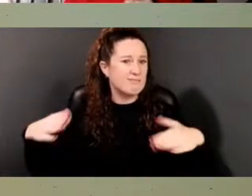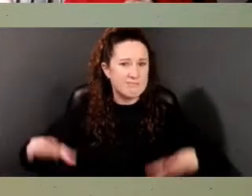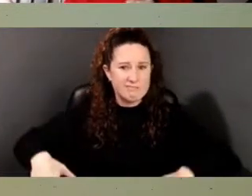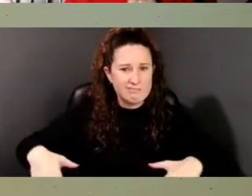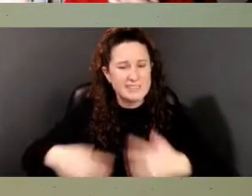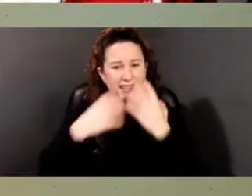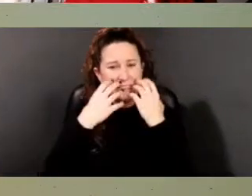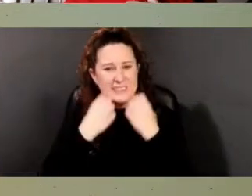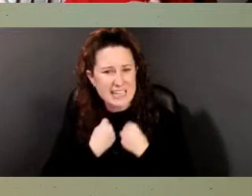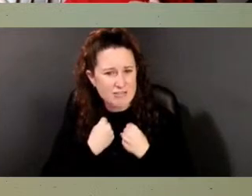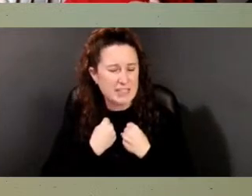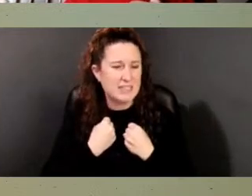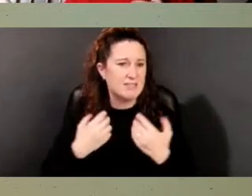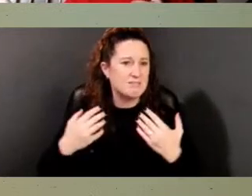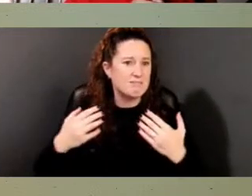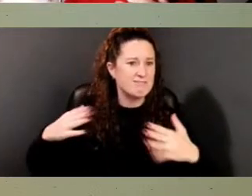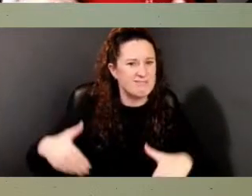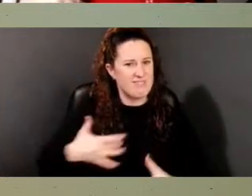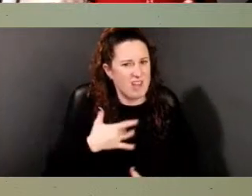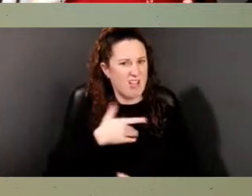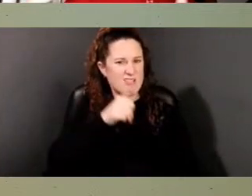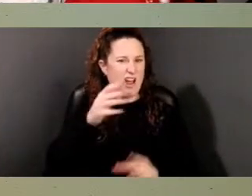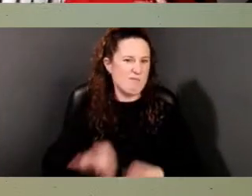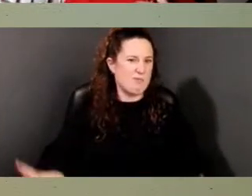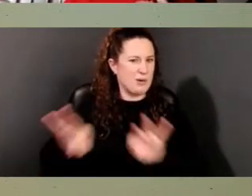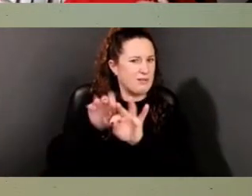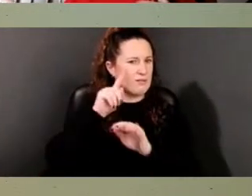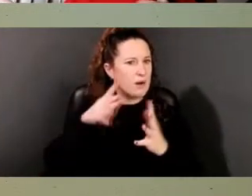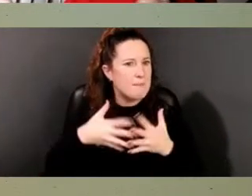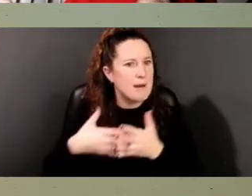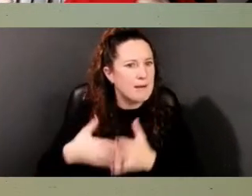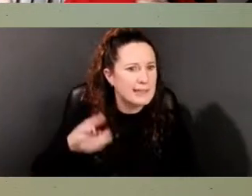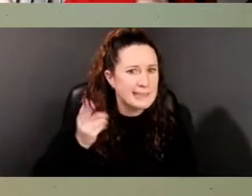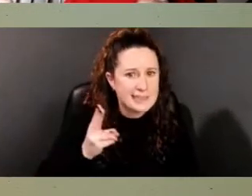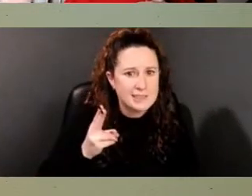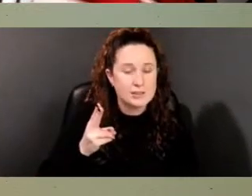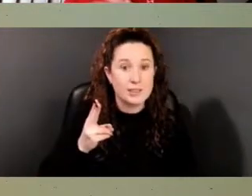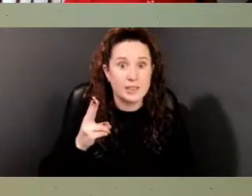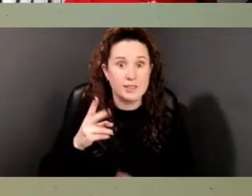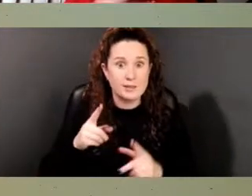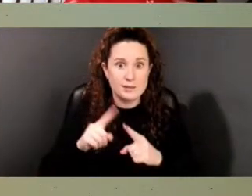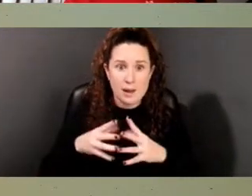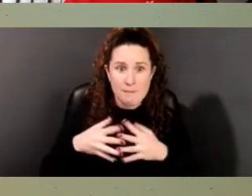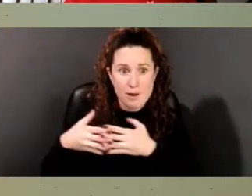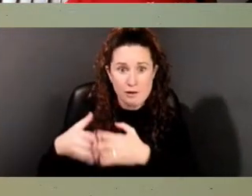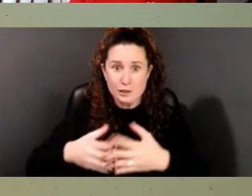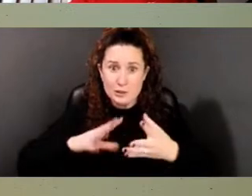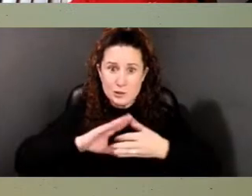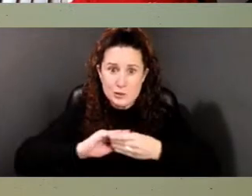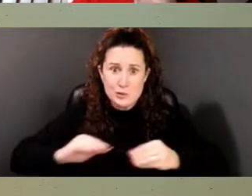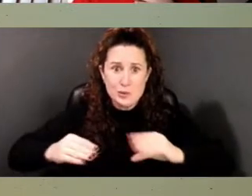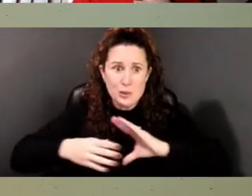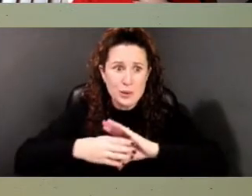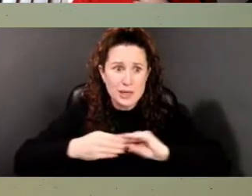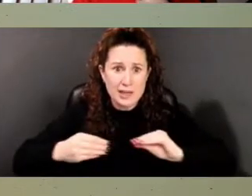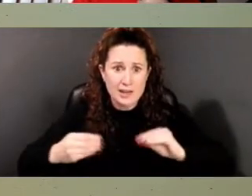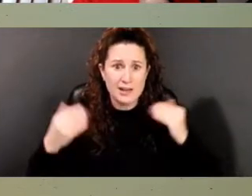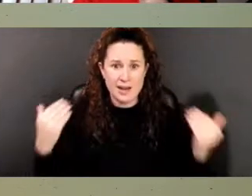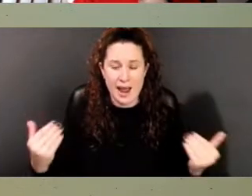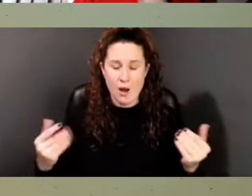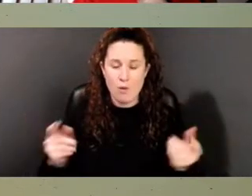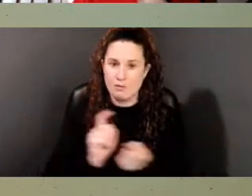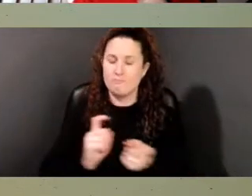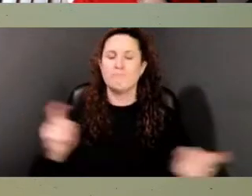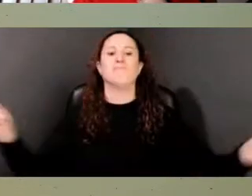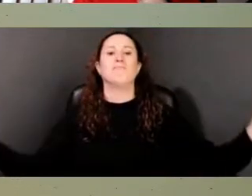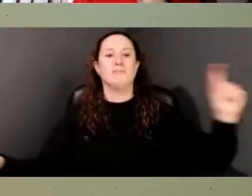unimportant to American history, to American story, to America's story that has drastically changed. Uh, last